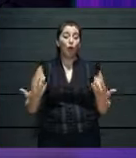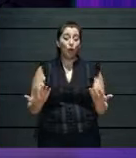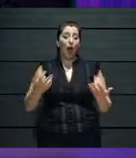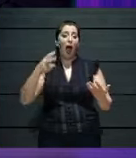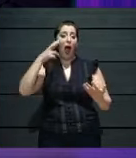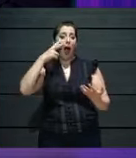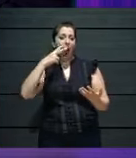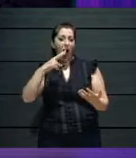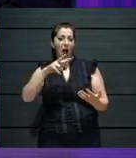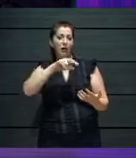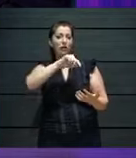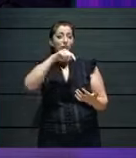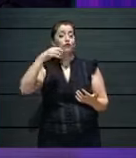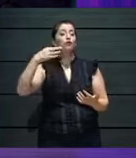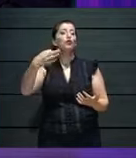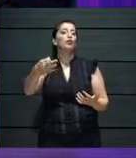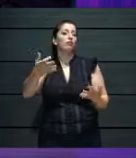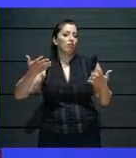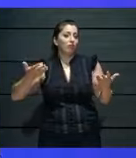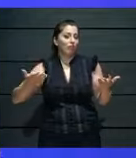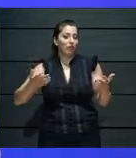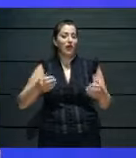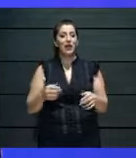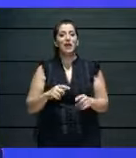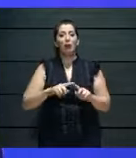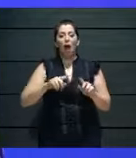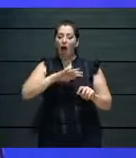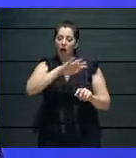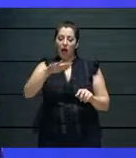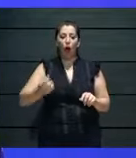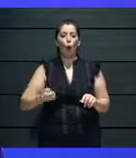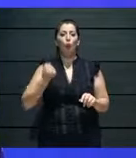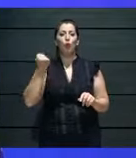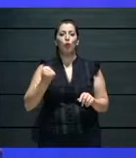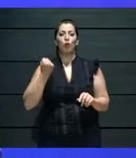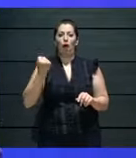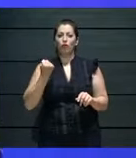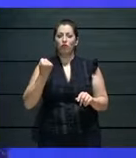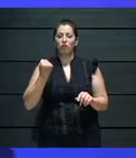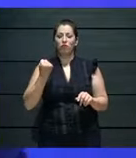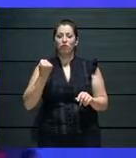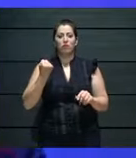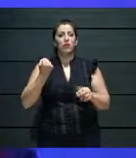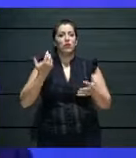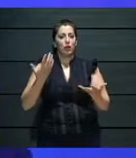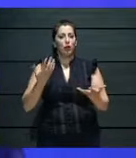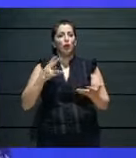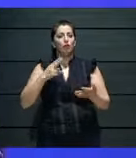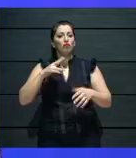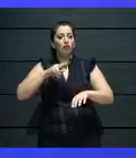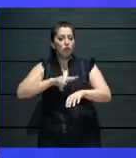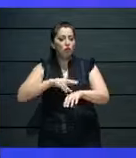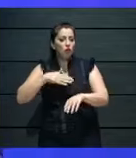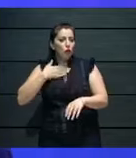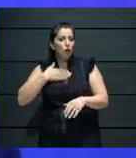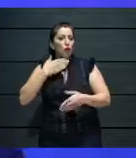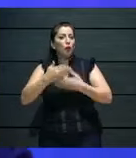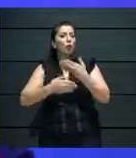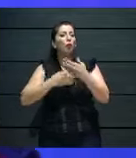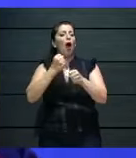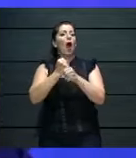of courage. The culture and creative industries are full of courage. And that's where Mr. Marshall has referred that